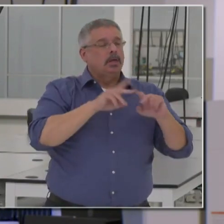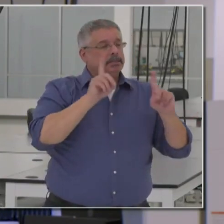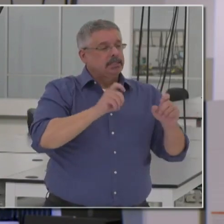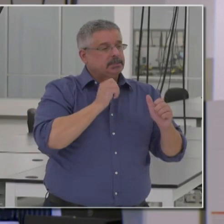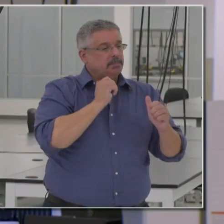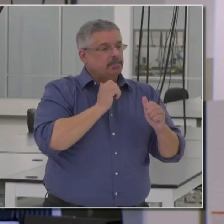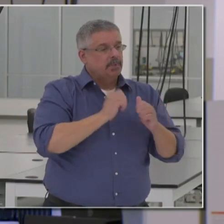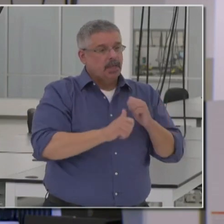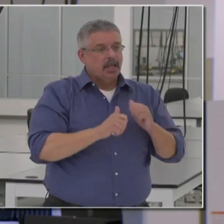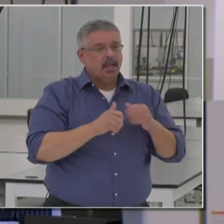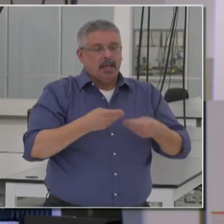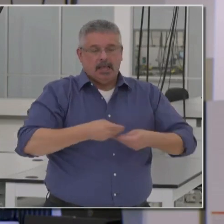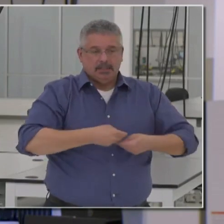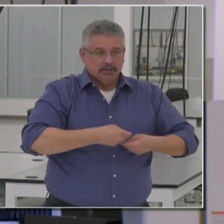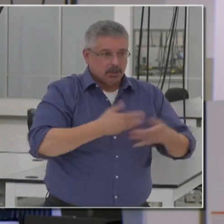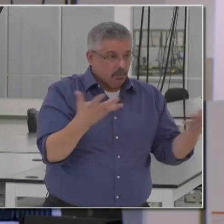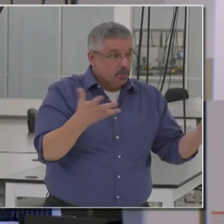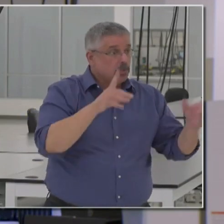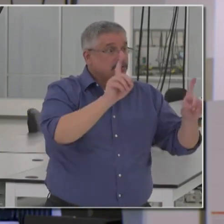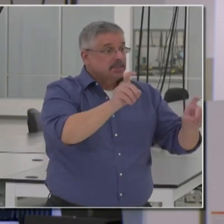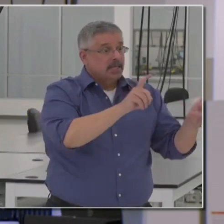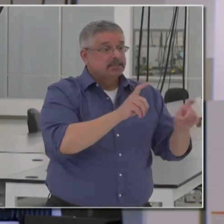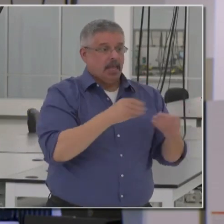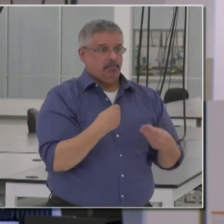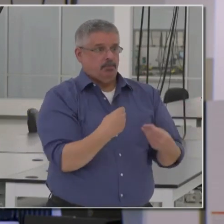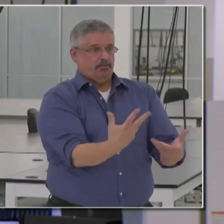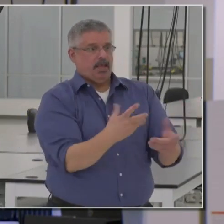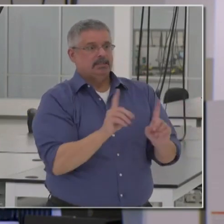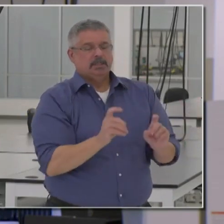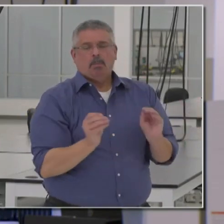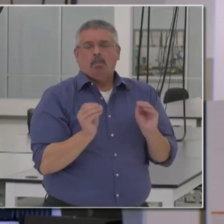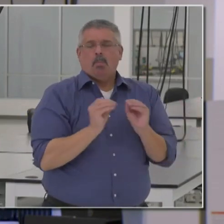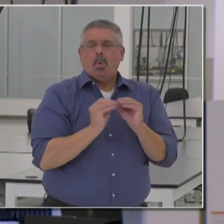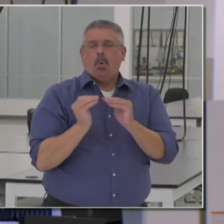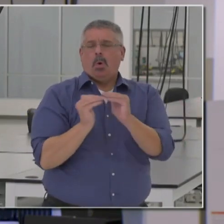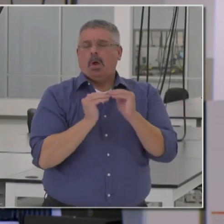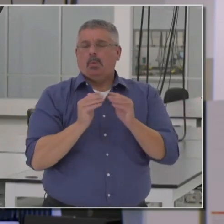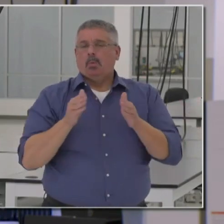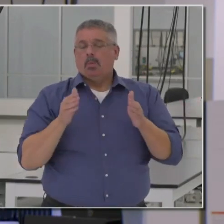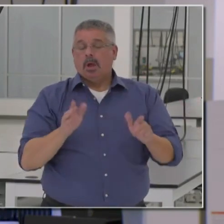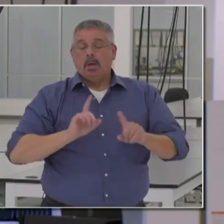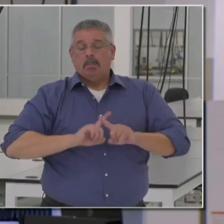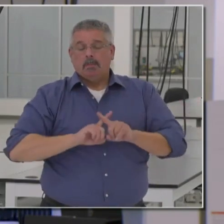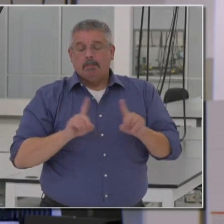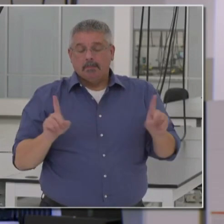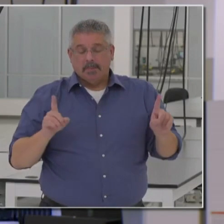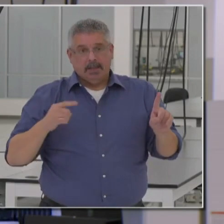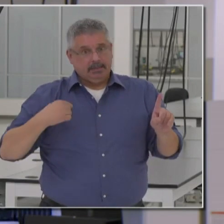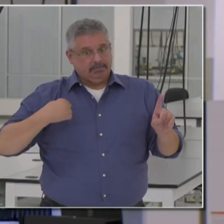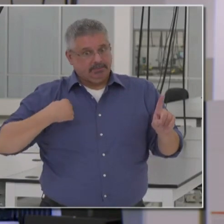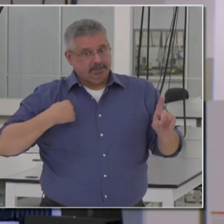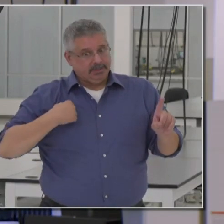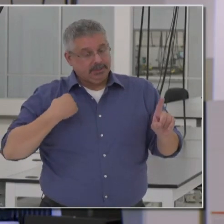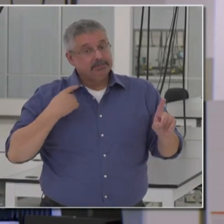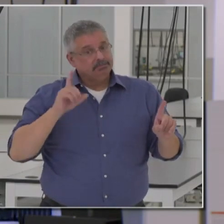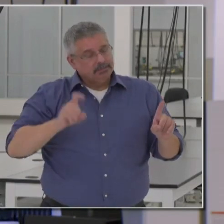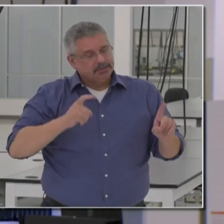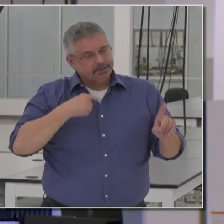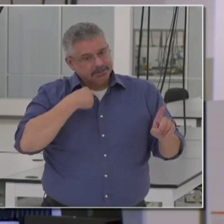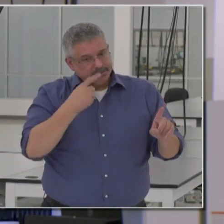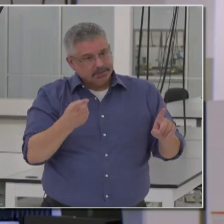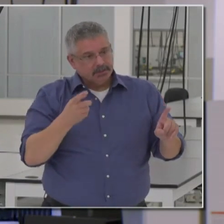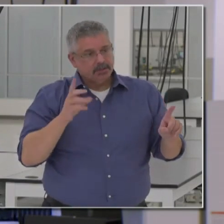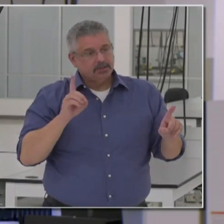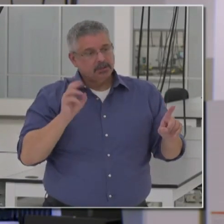we'll be able to distribute and administer tests in a much more equitable way. But I would be remiss if I didn't invite